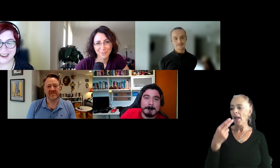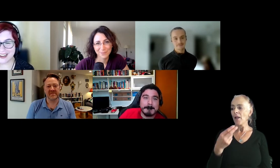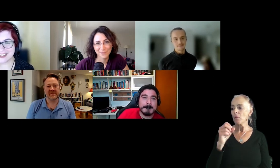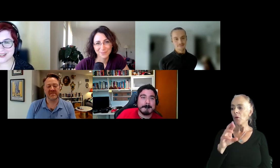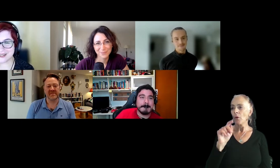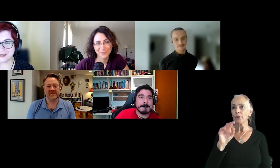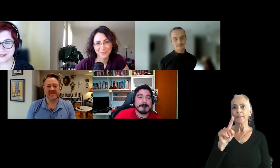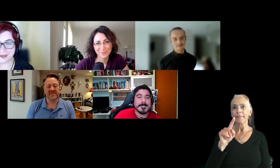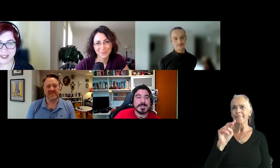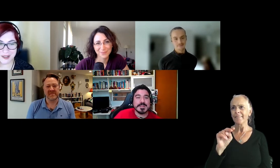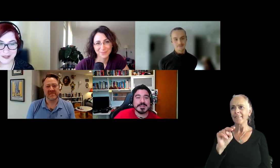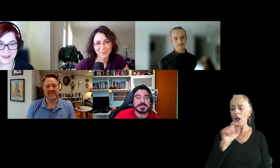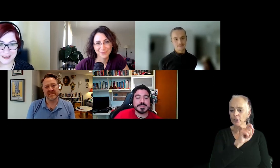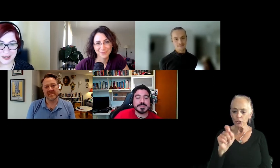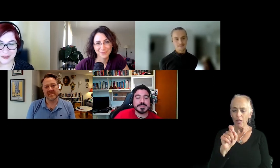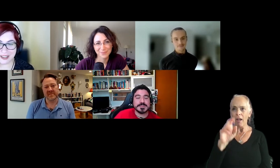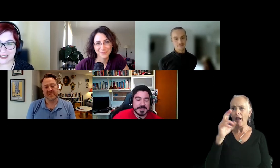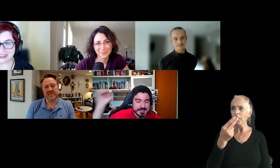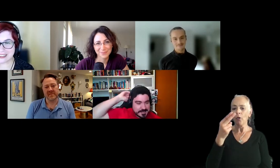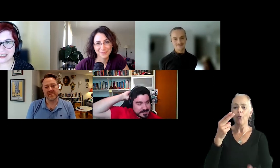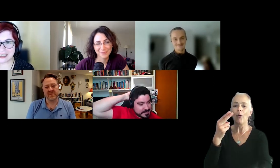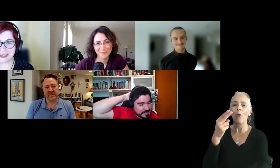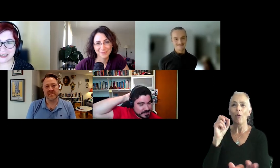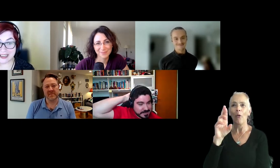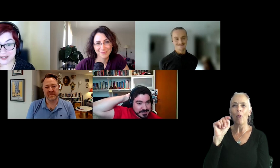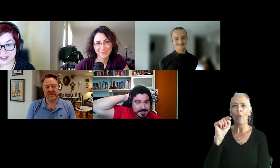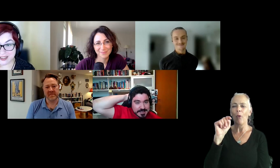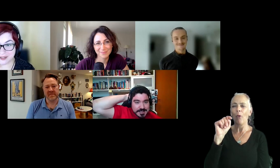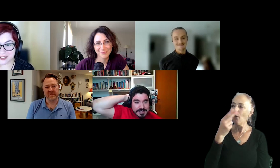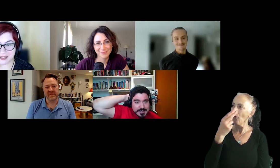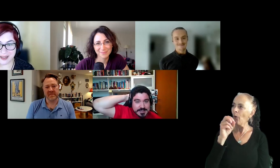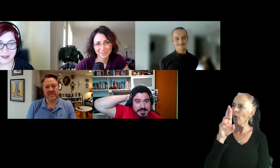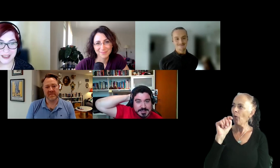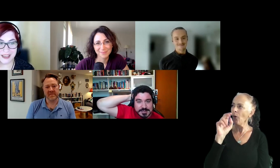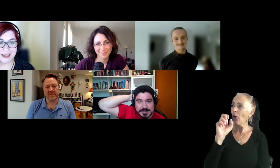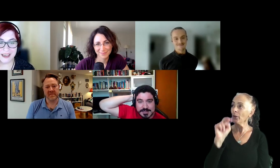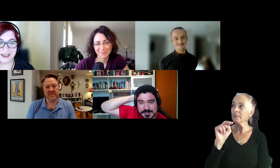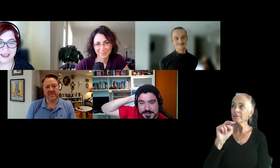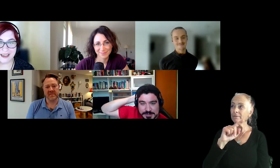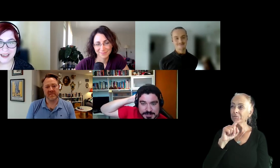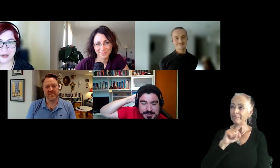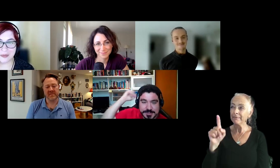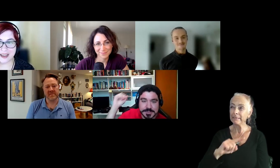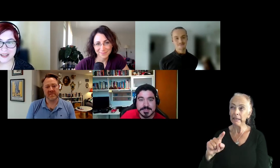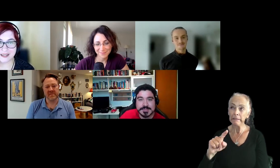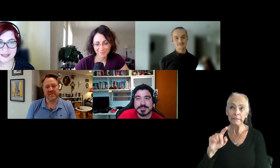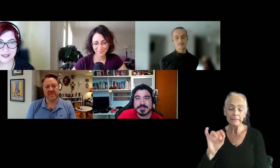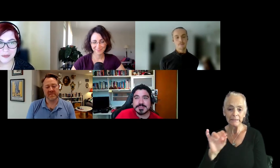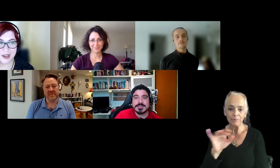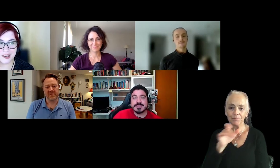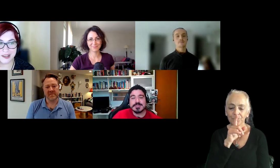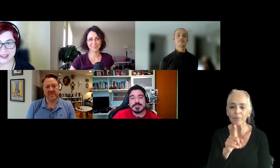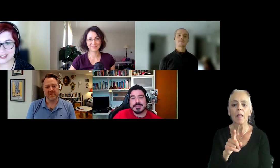Twitter. So feel free to, to look for us, uh, and ask questions after this panel. Uh, and I hope that